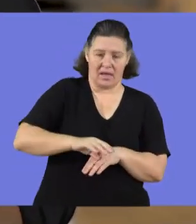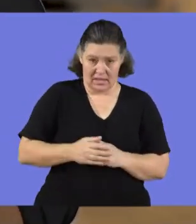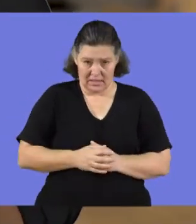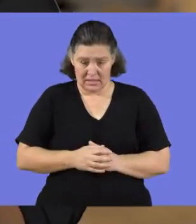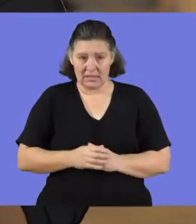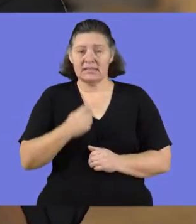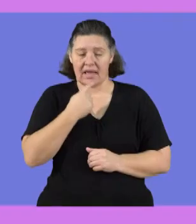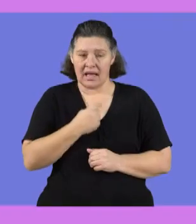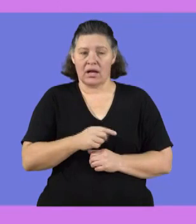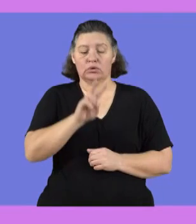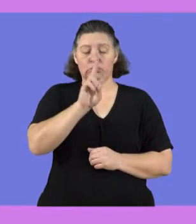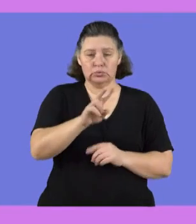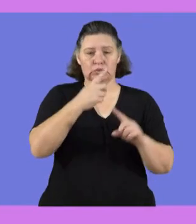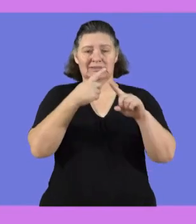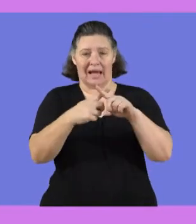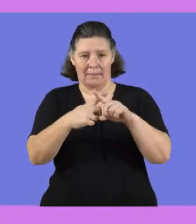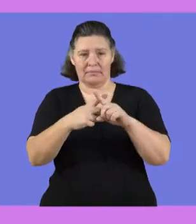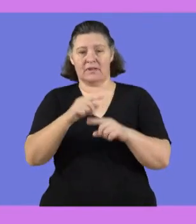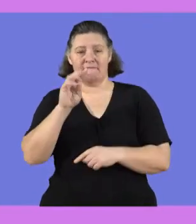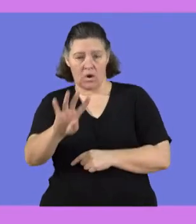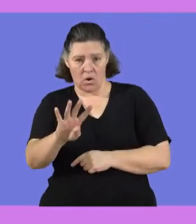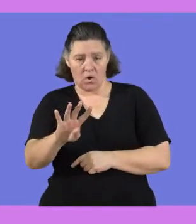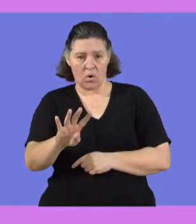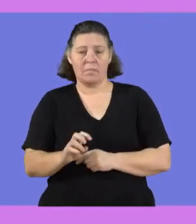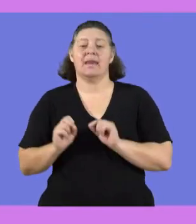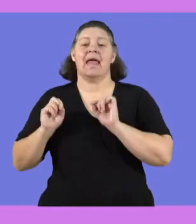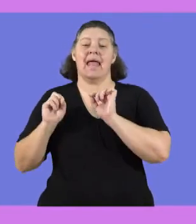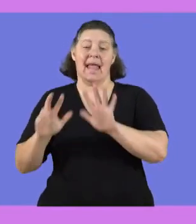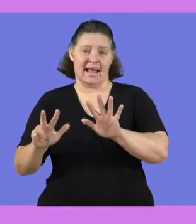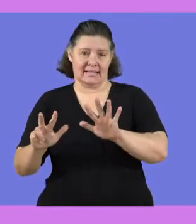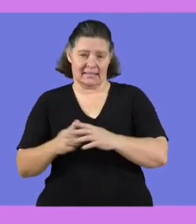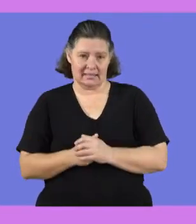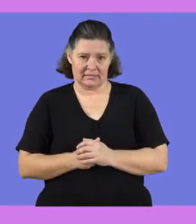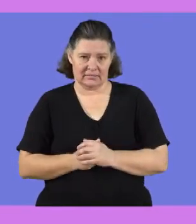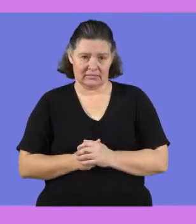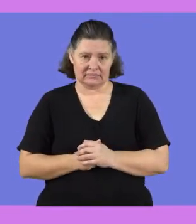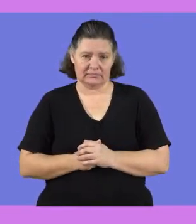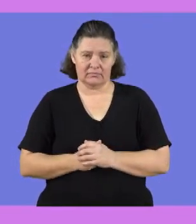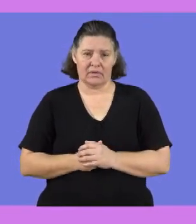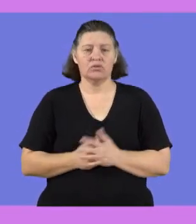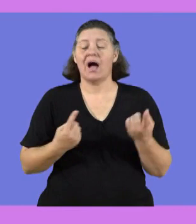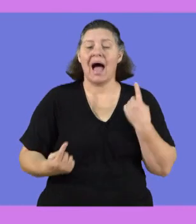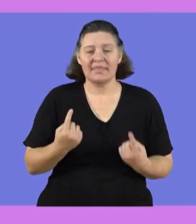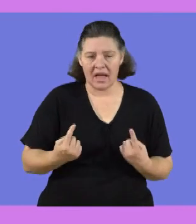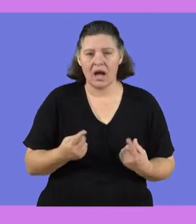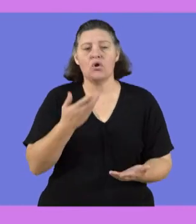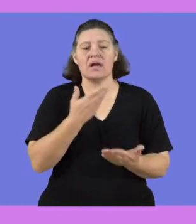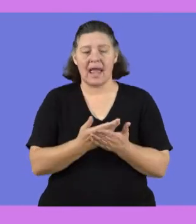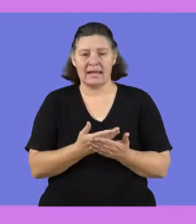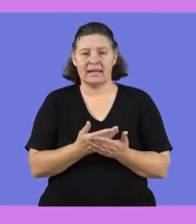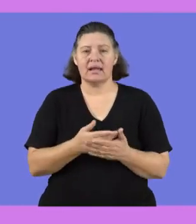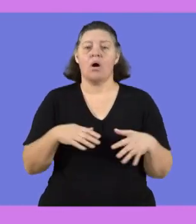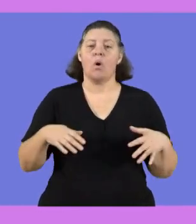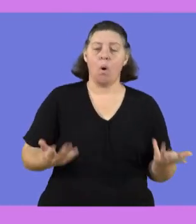4. So we say 2 multiplied by 4, which equals to 8. It's